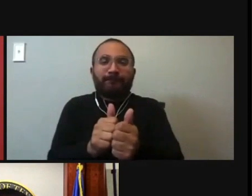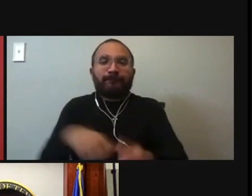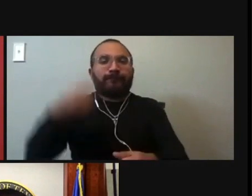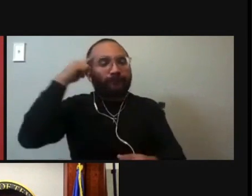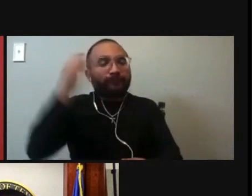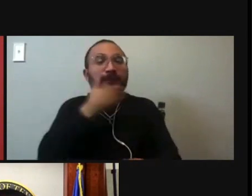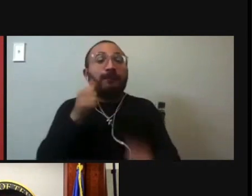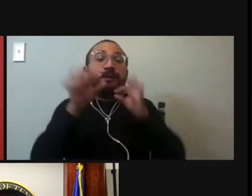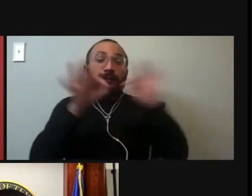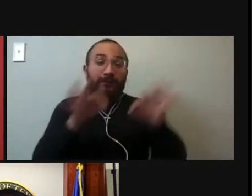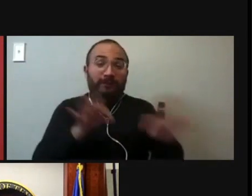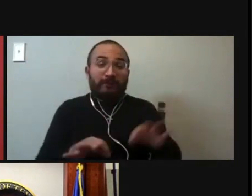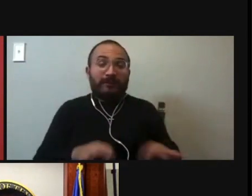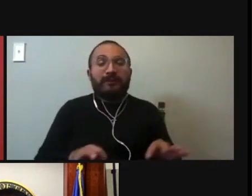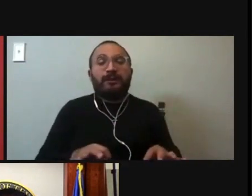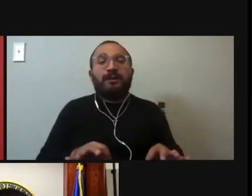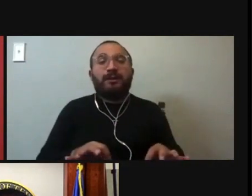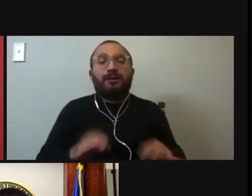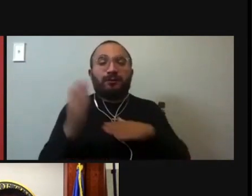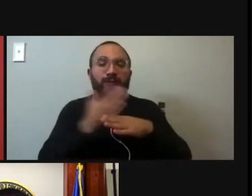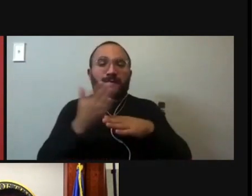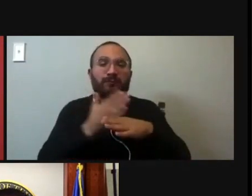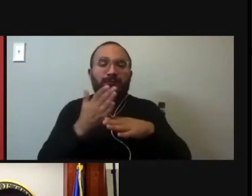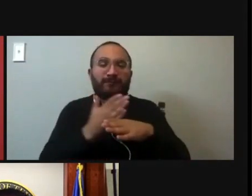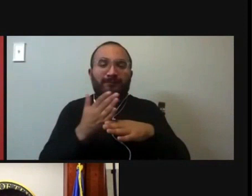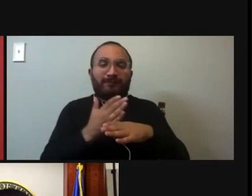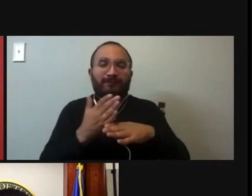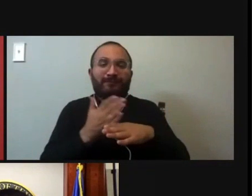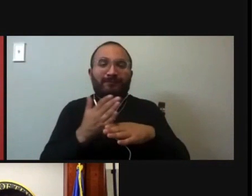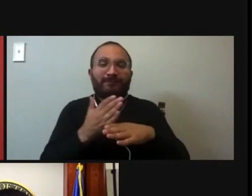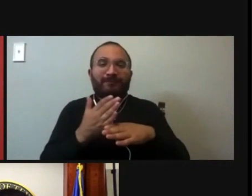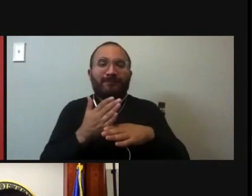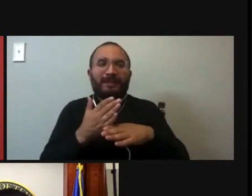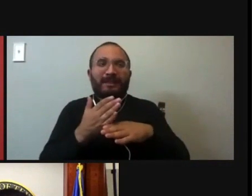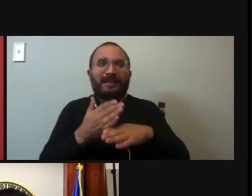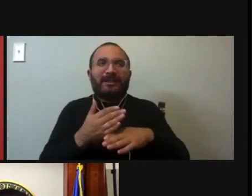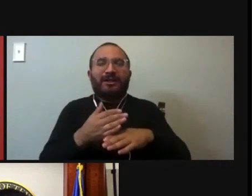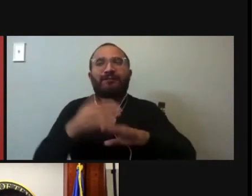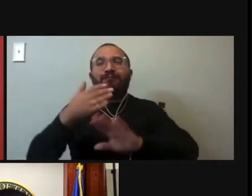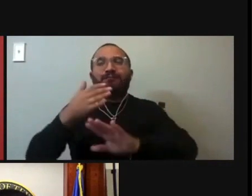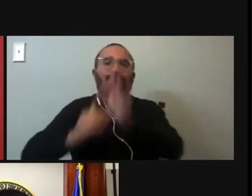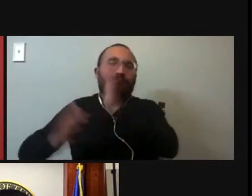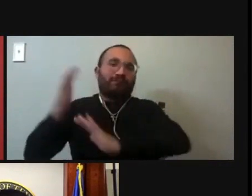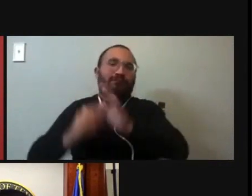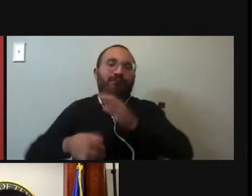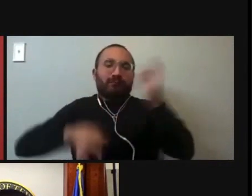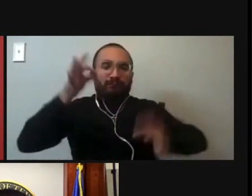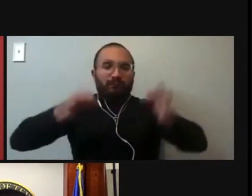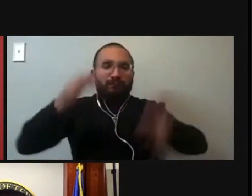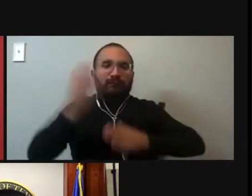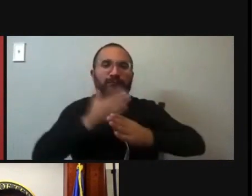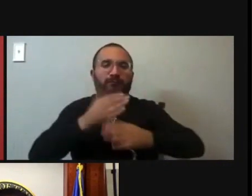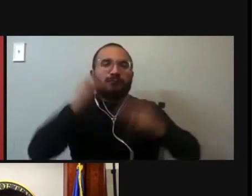better explanation of what has been shared by our prior justices who share stories about how